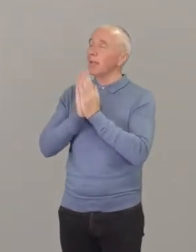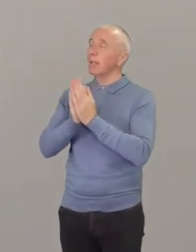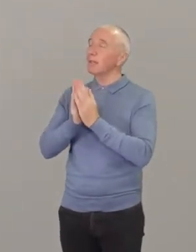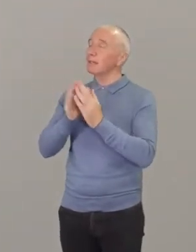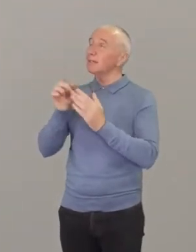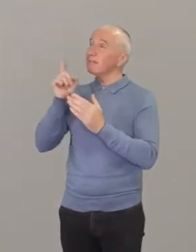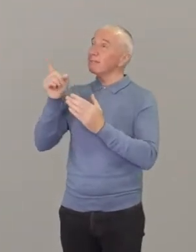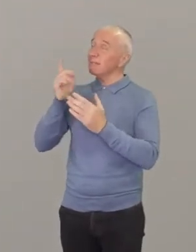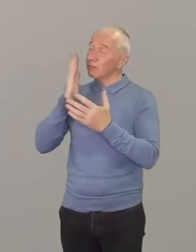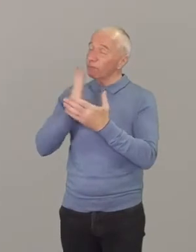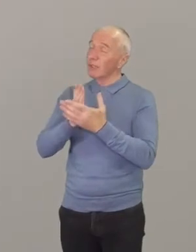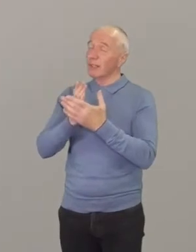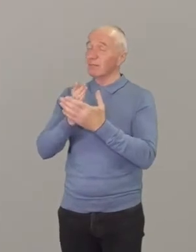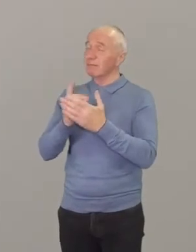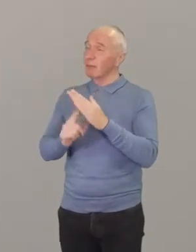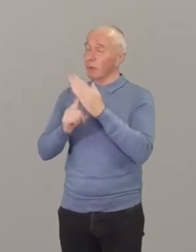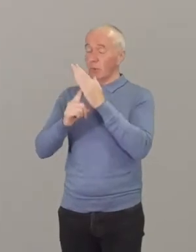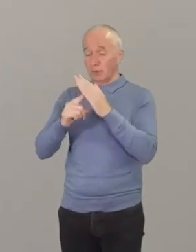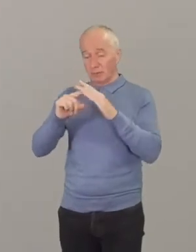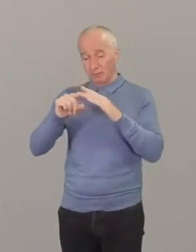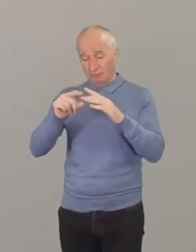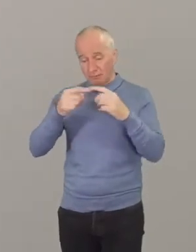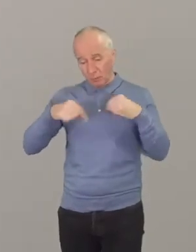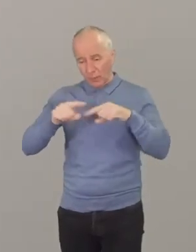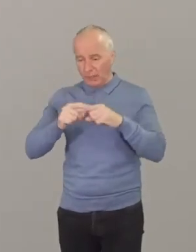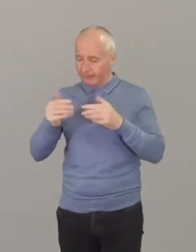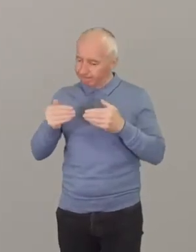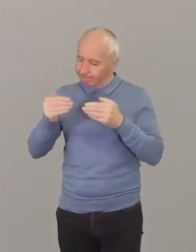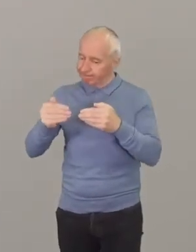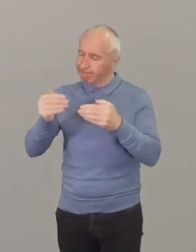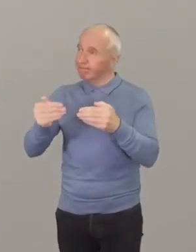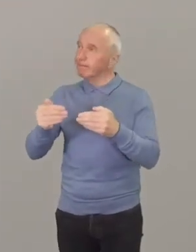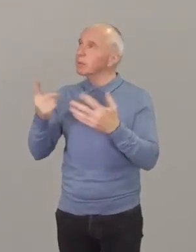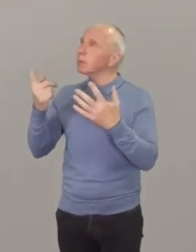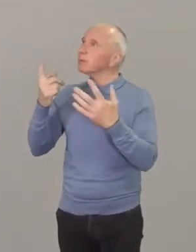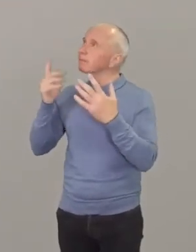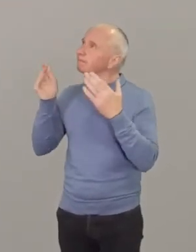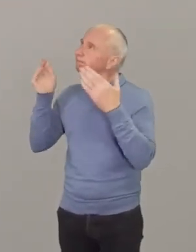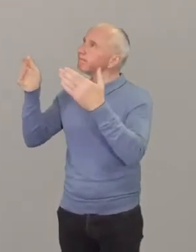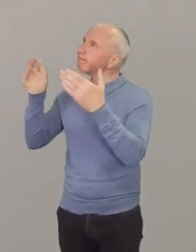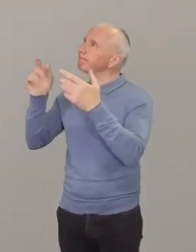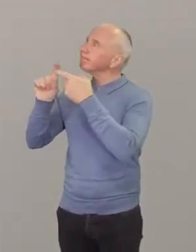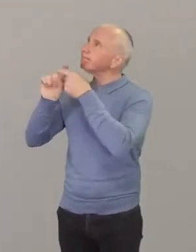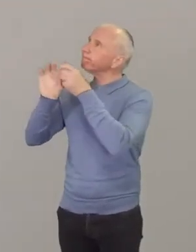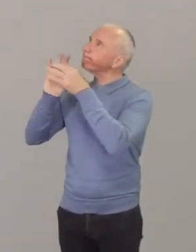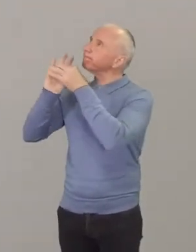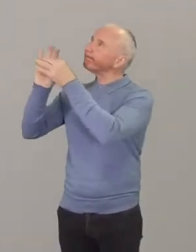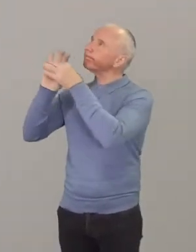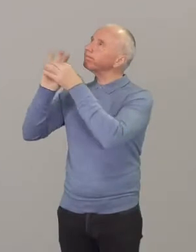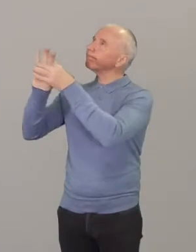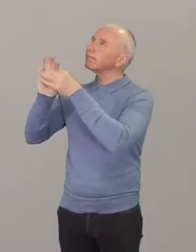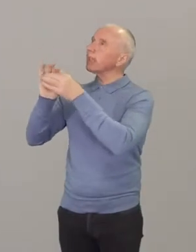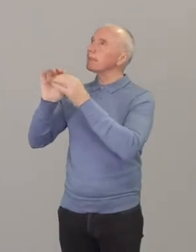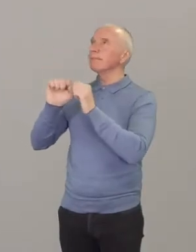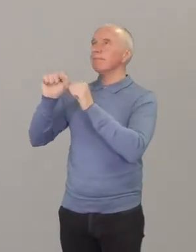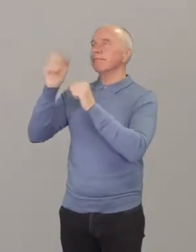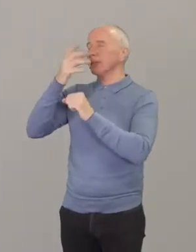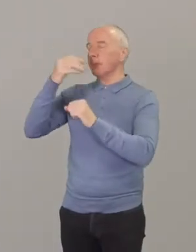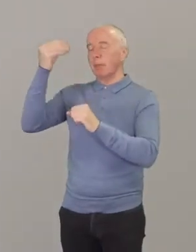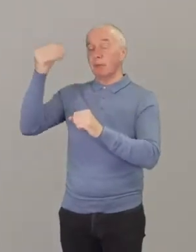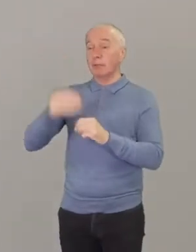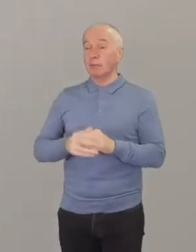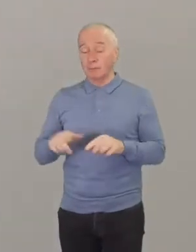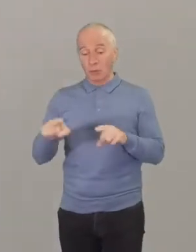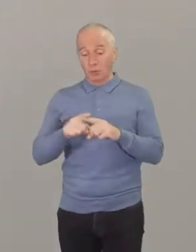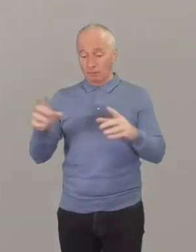to keep waiting on God to keep seeking him and to keep in step with his spirit. I've also seen a movement that is